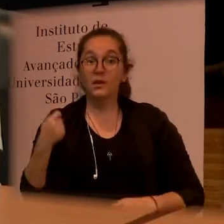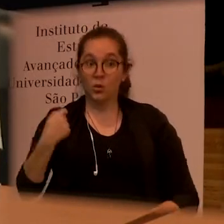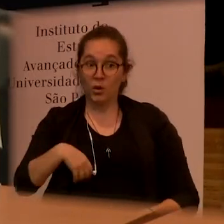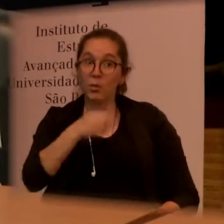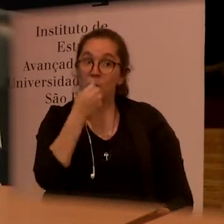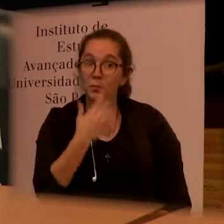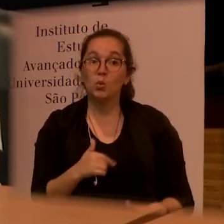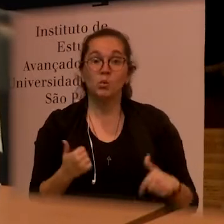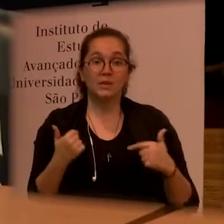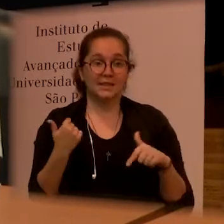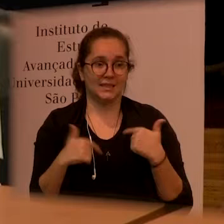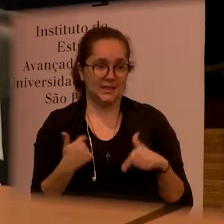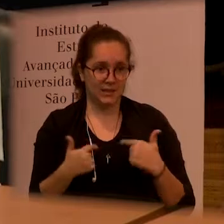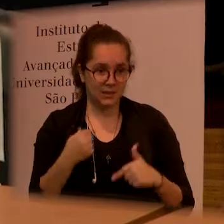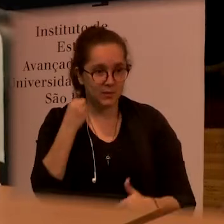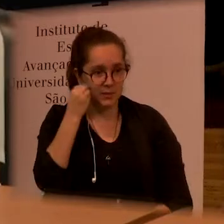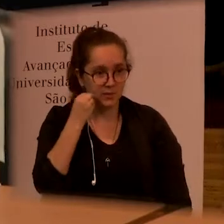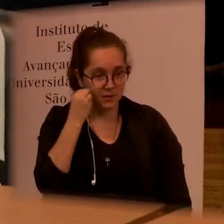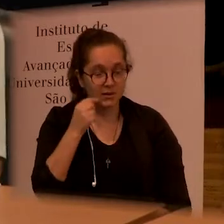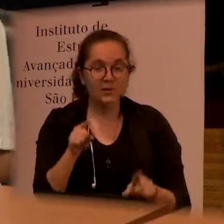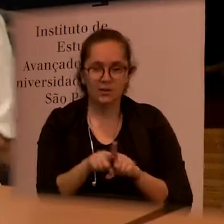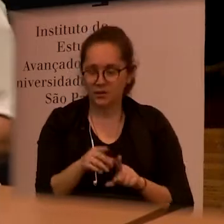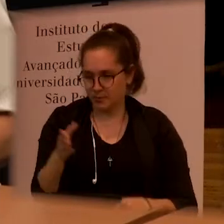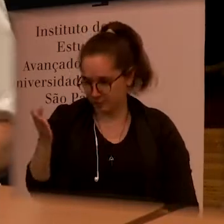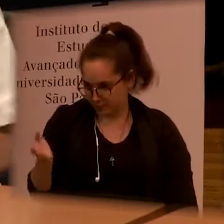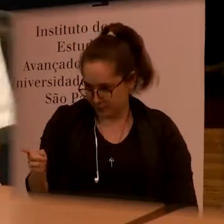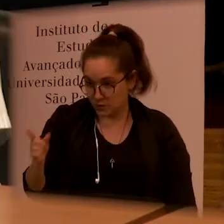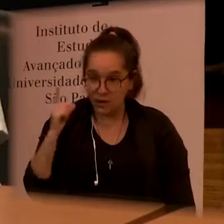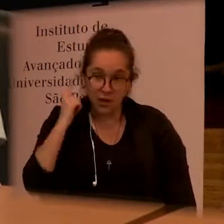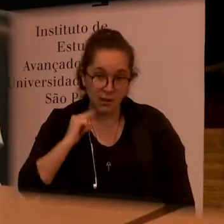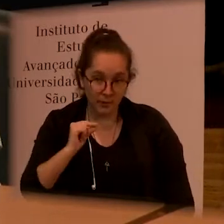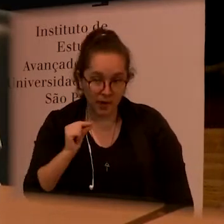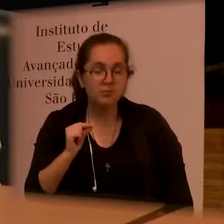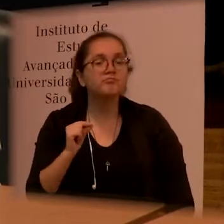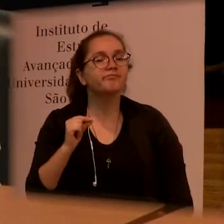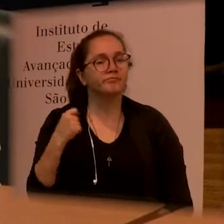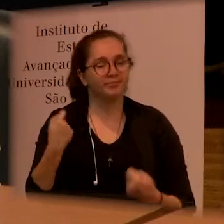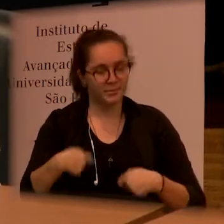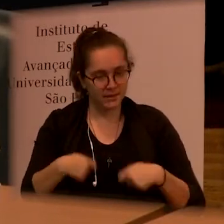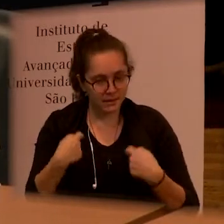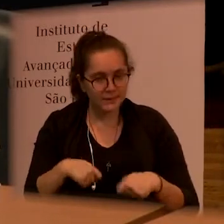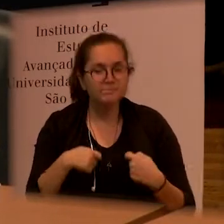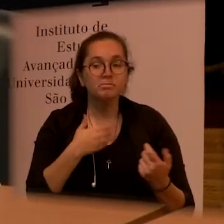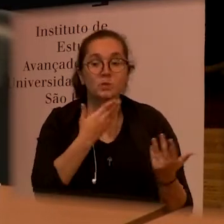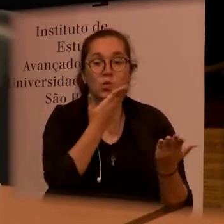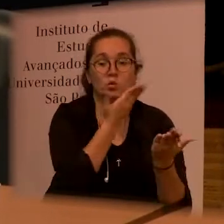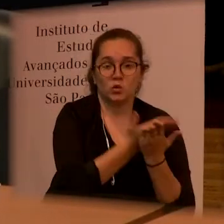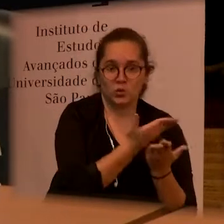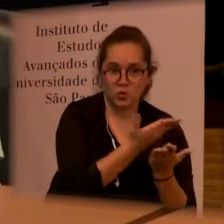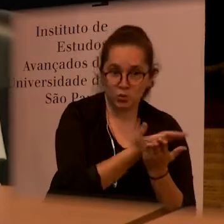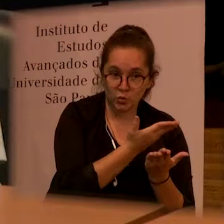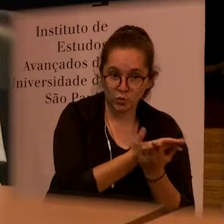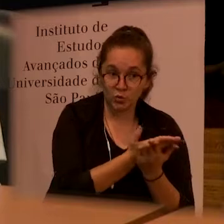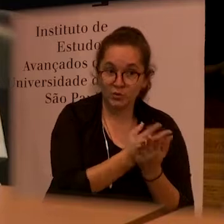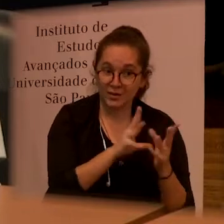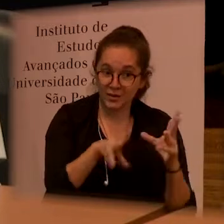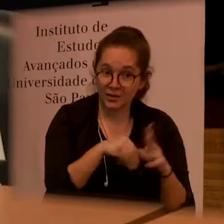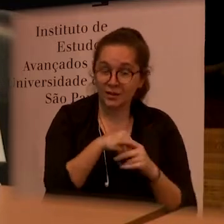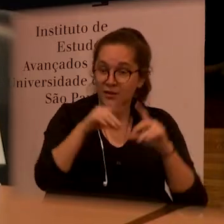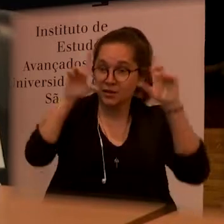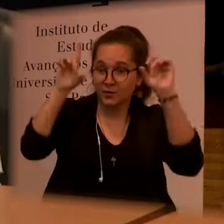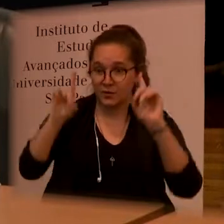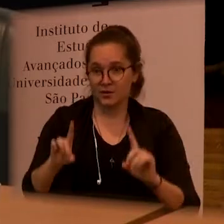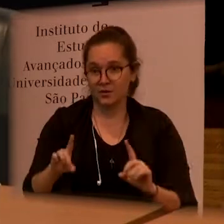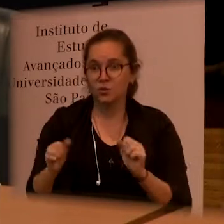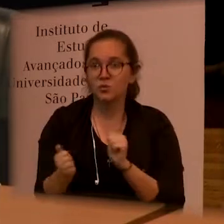would be a very good exercise Dr. I think that we should incorporate the study of disability in the